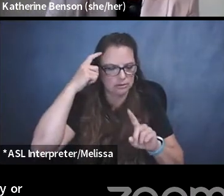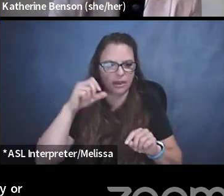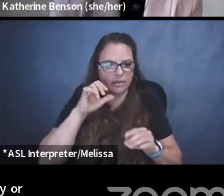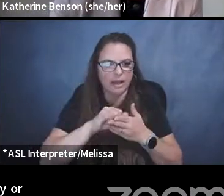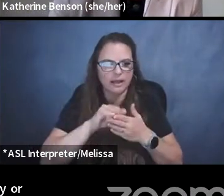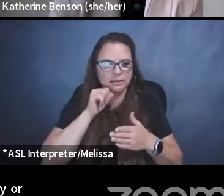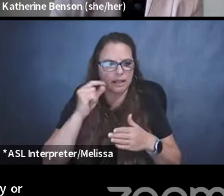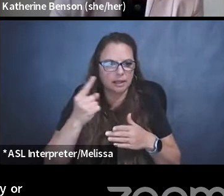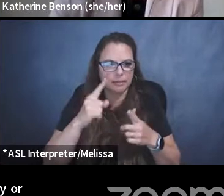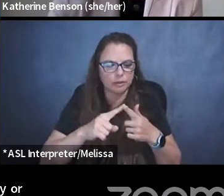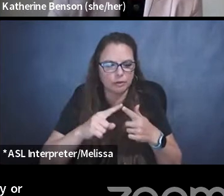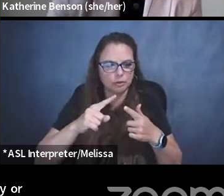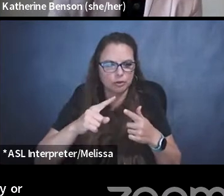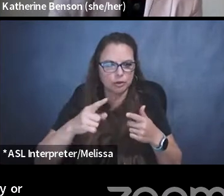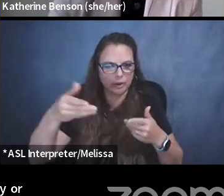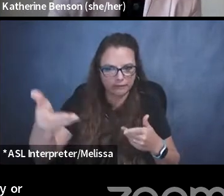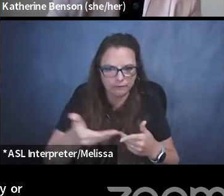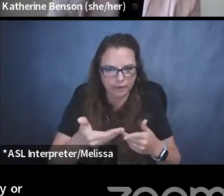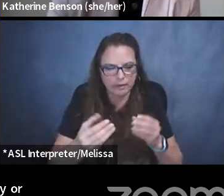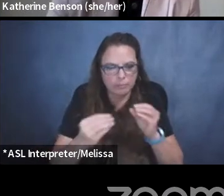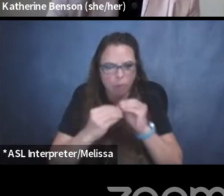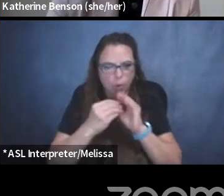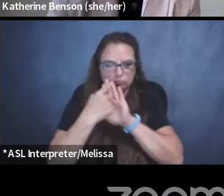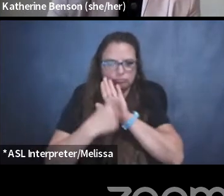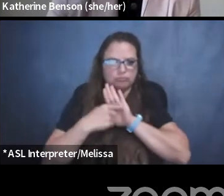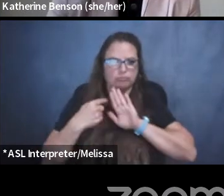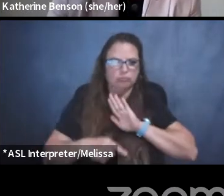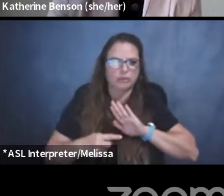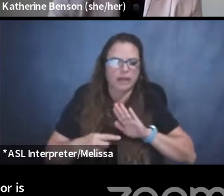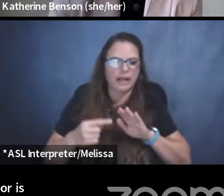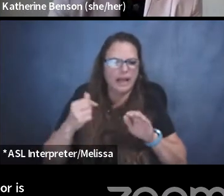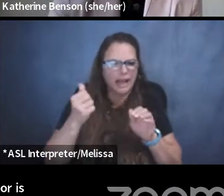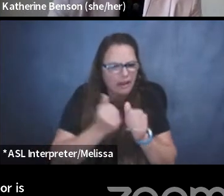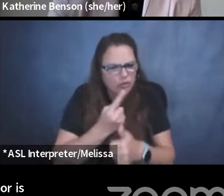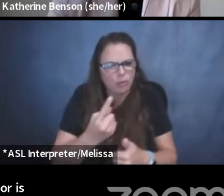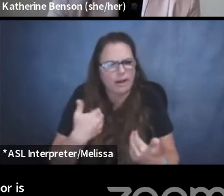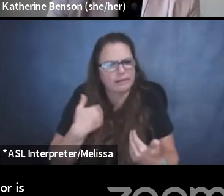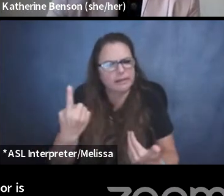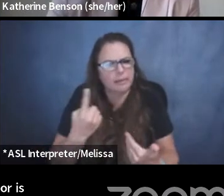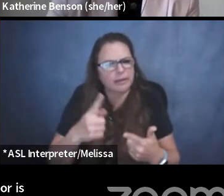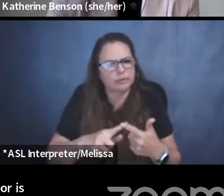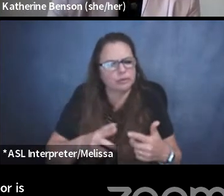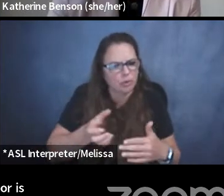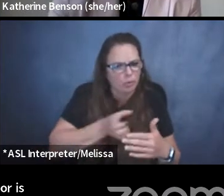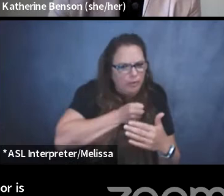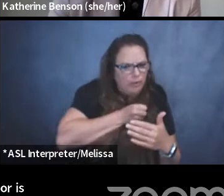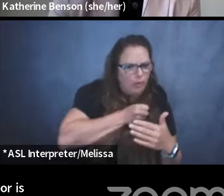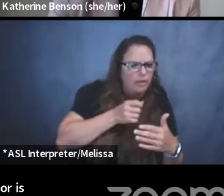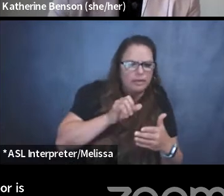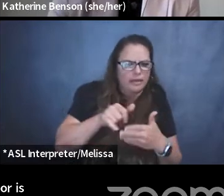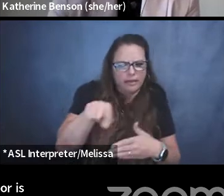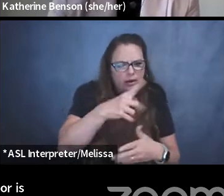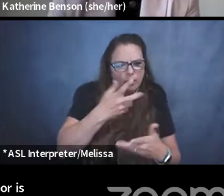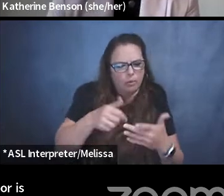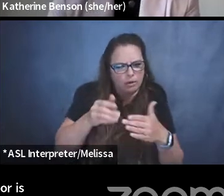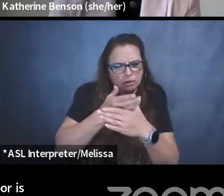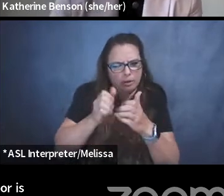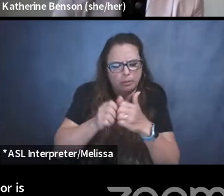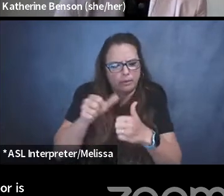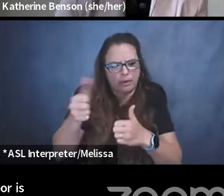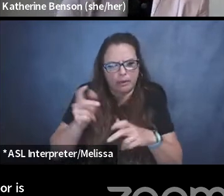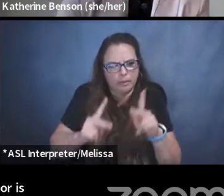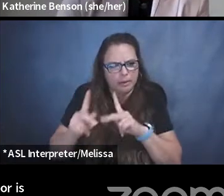to invite further scrutiny. Everyone has something to withhold that they don't want shared with other people for various reasons.